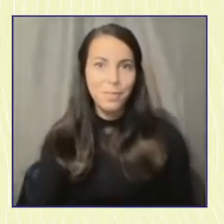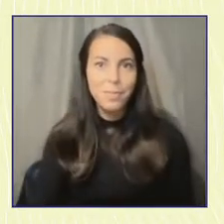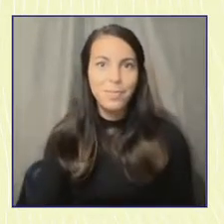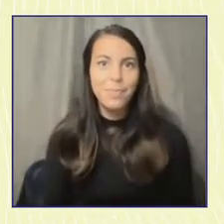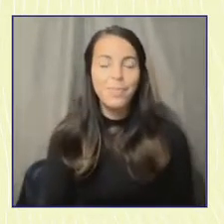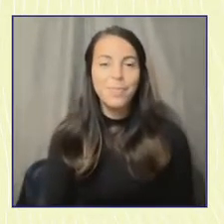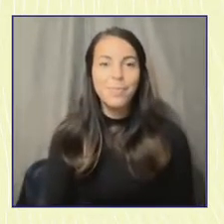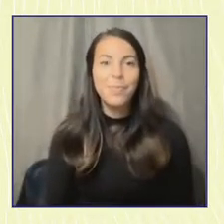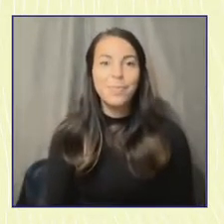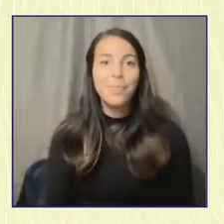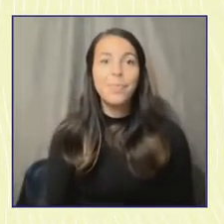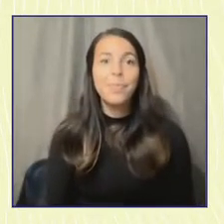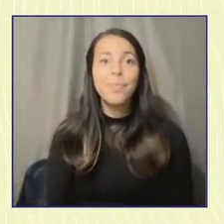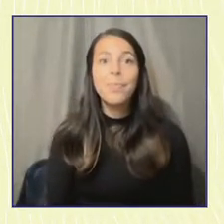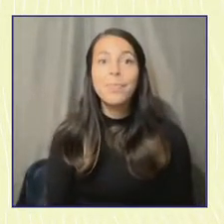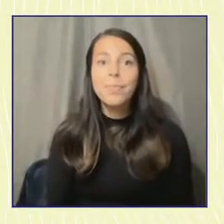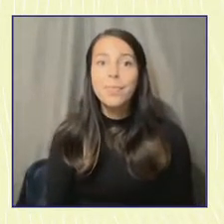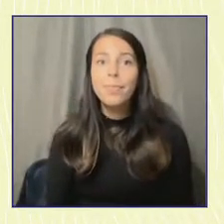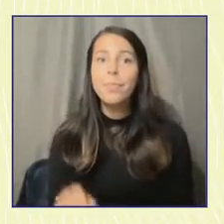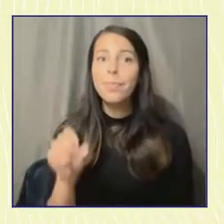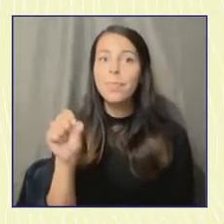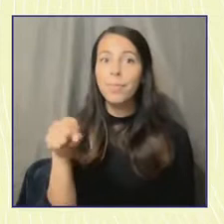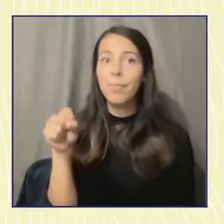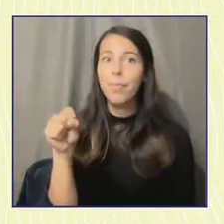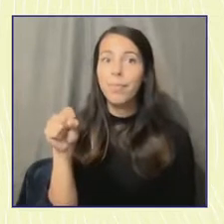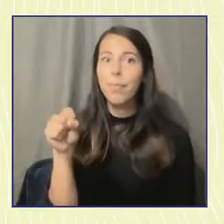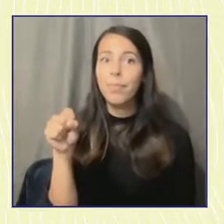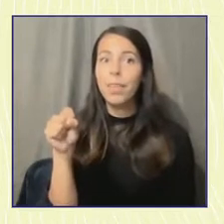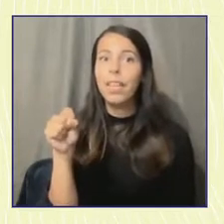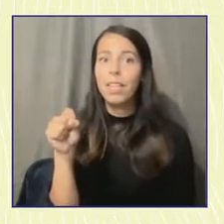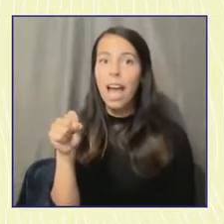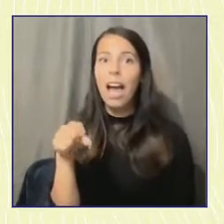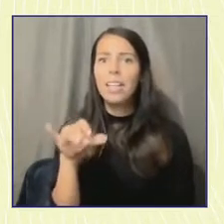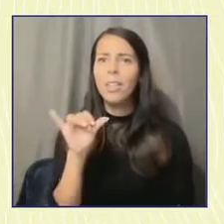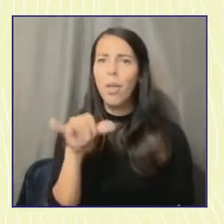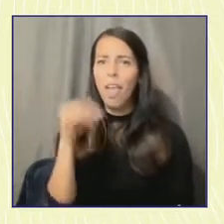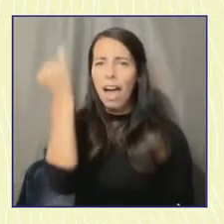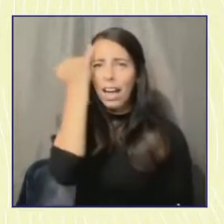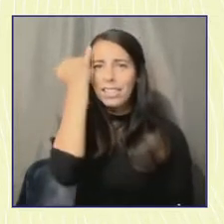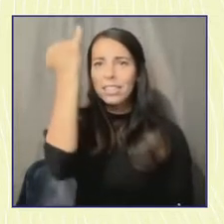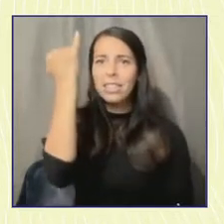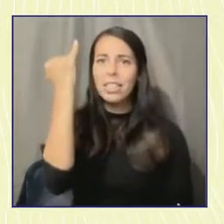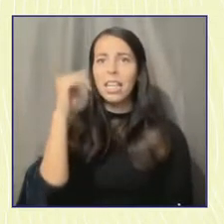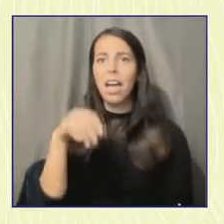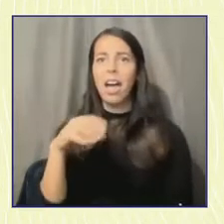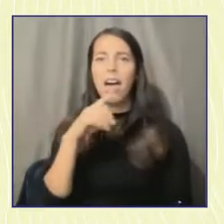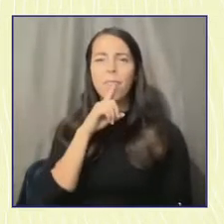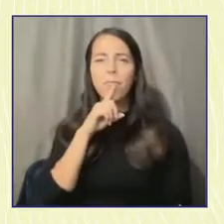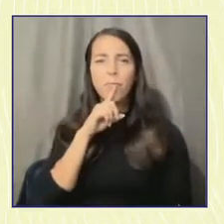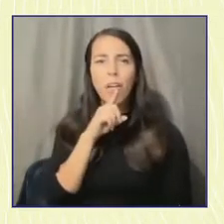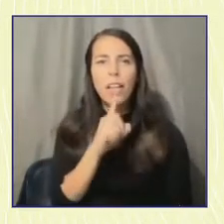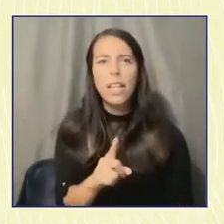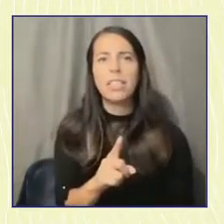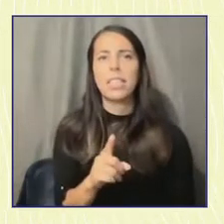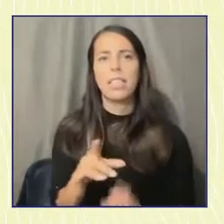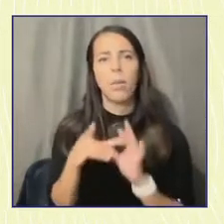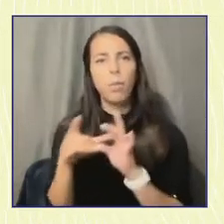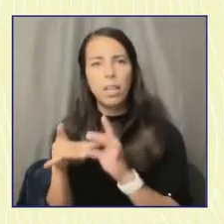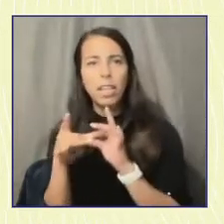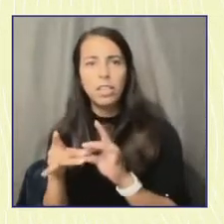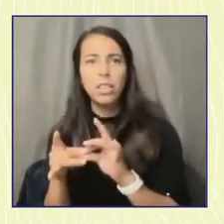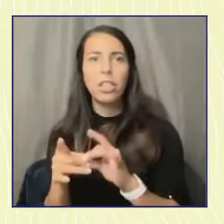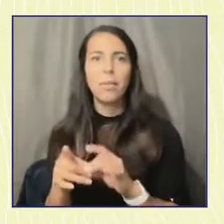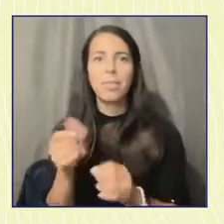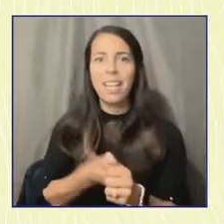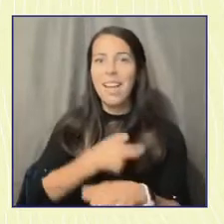Totally, yeah. And not staying on this idea of authenticity and enduring relationships. I mean, Denise, you mention this every time I'm